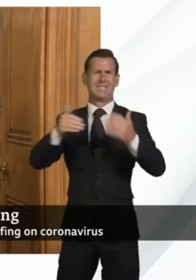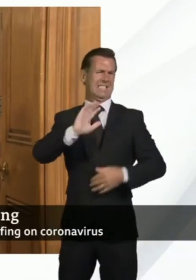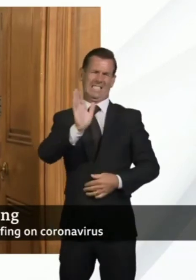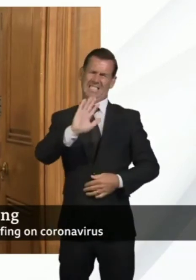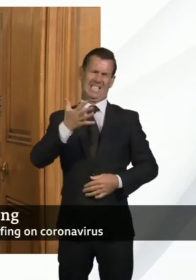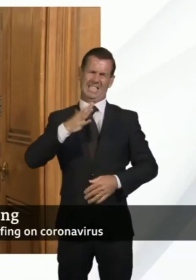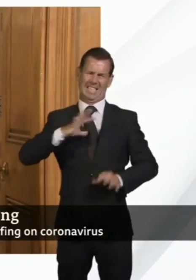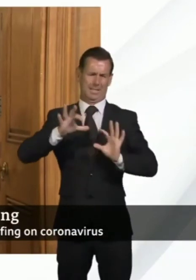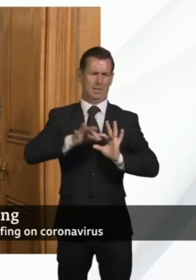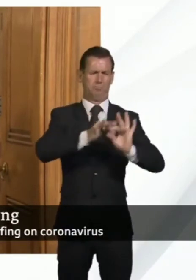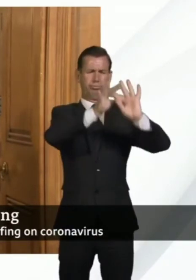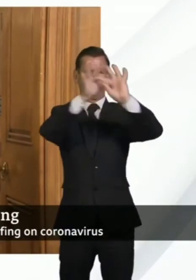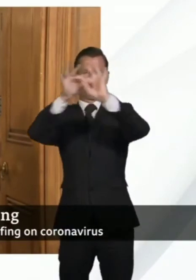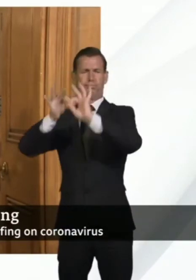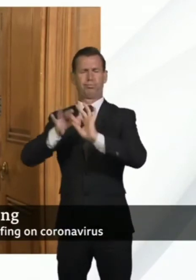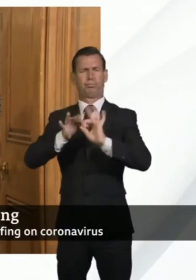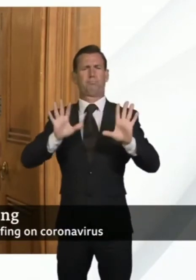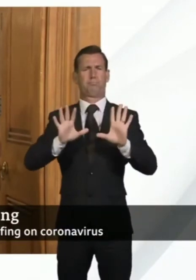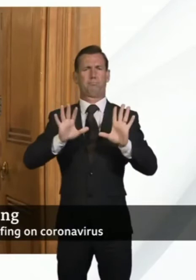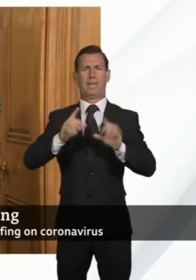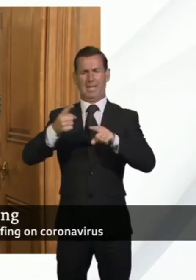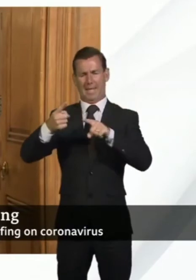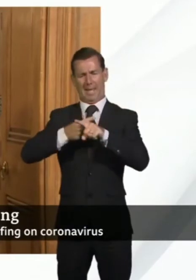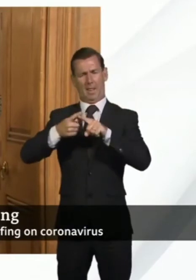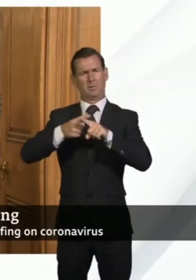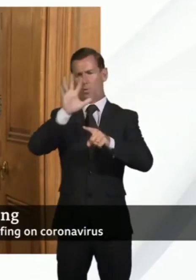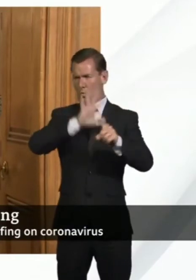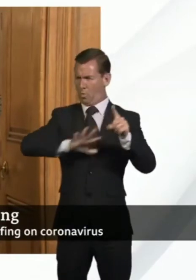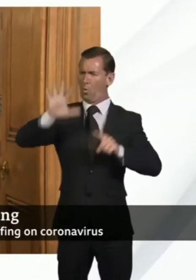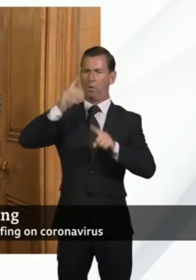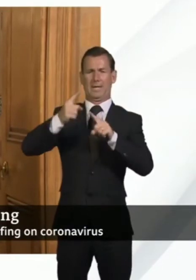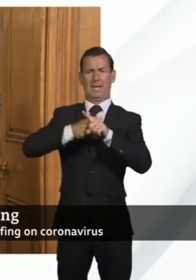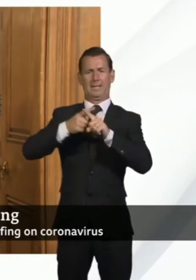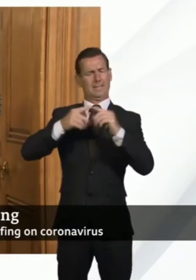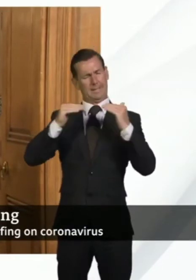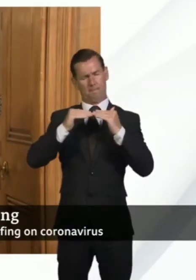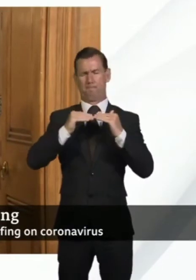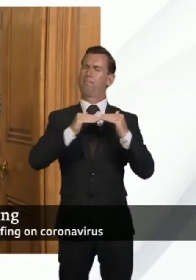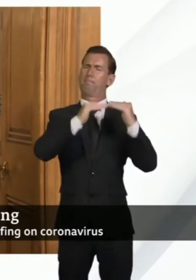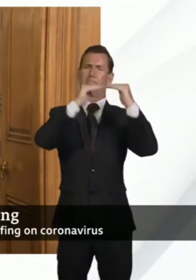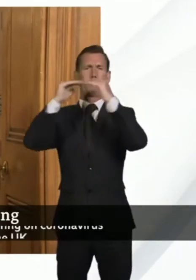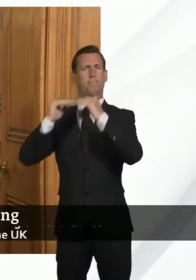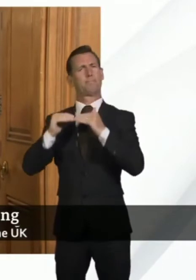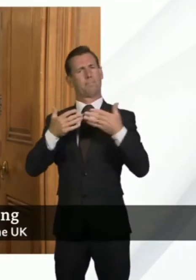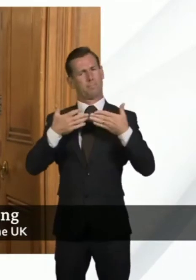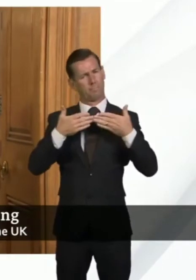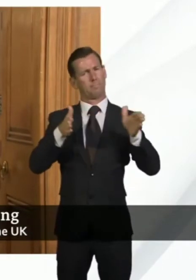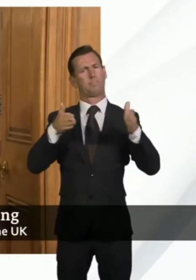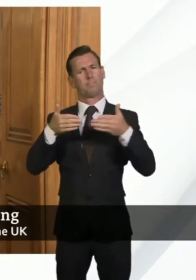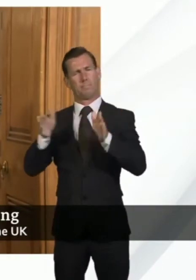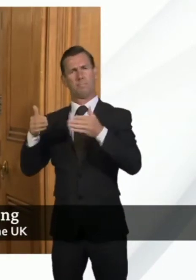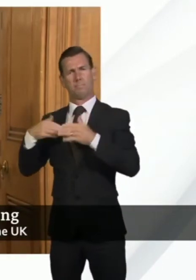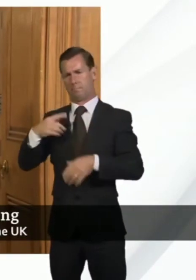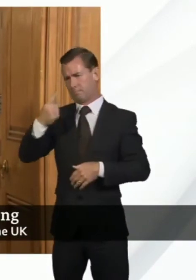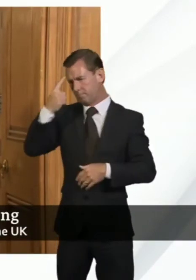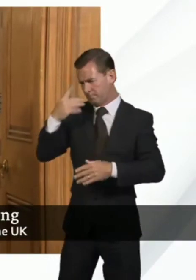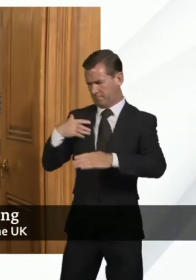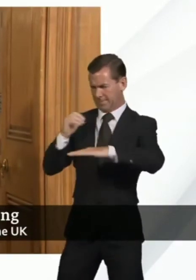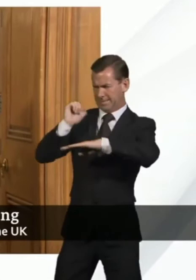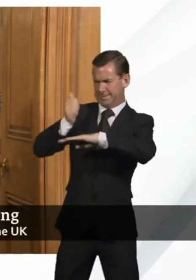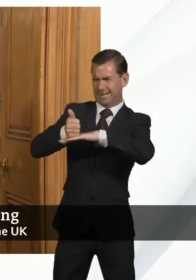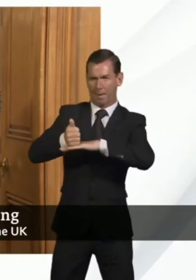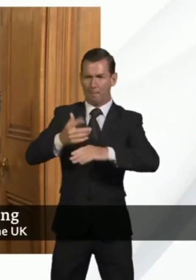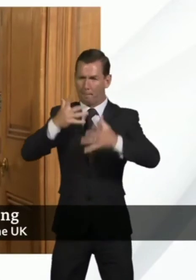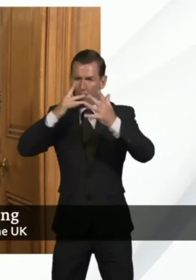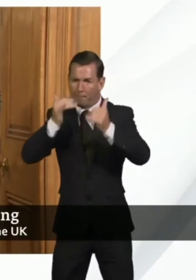whole of England in doing so. It may be the case that because of the track and trace, clearly within track